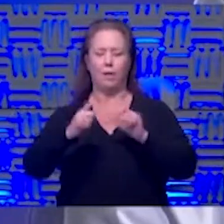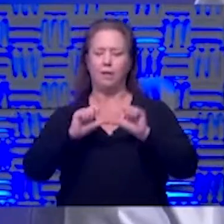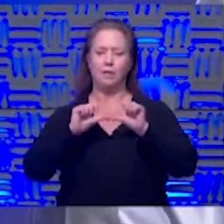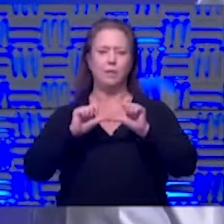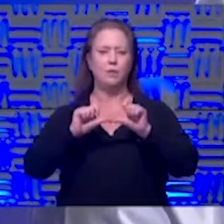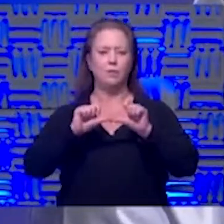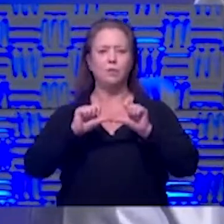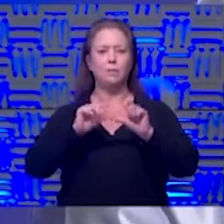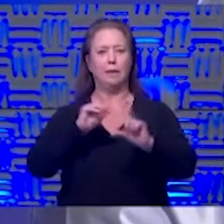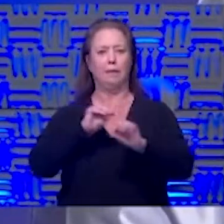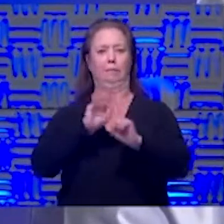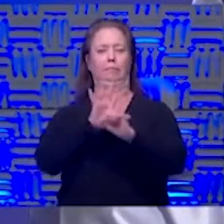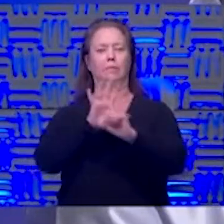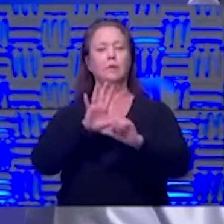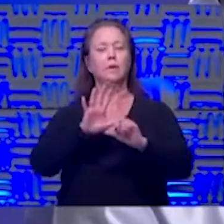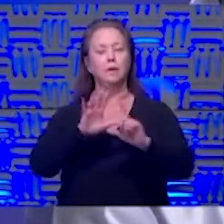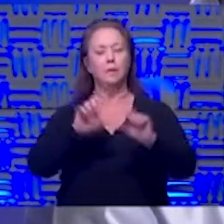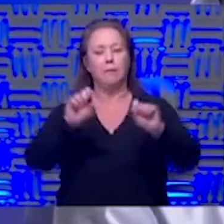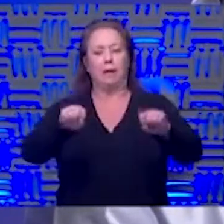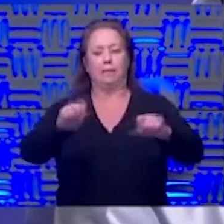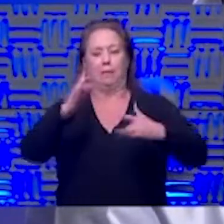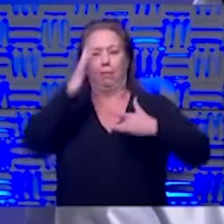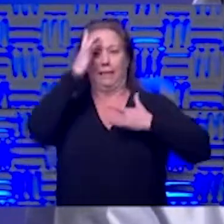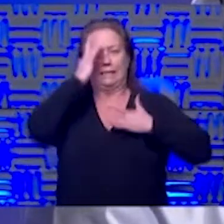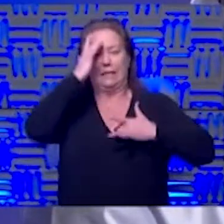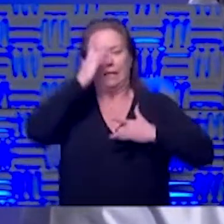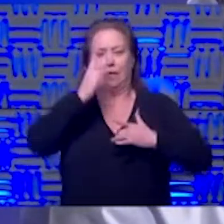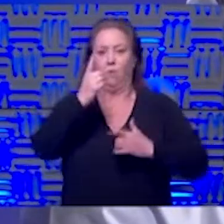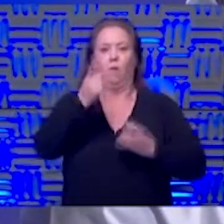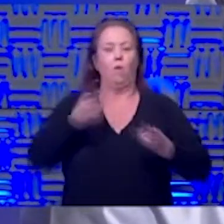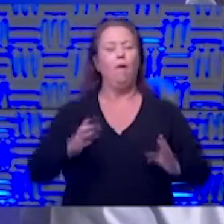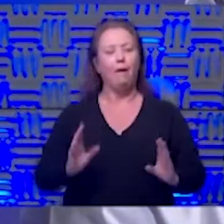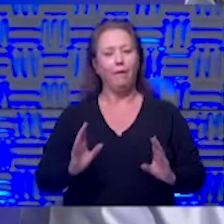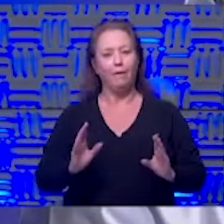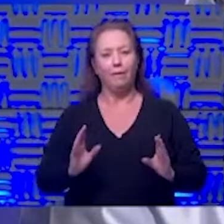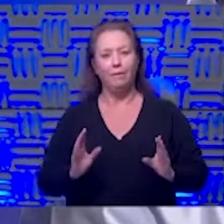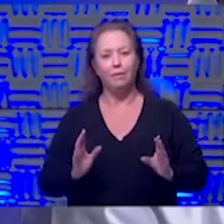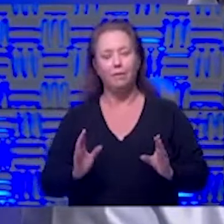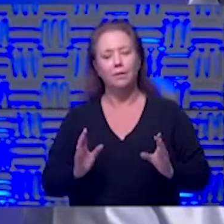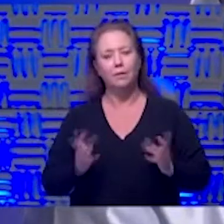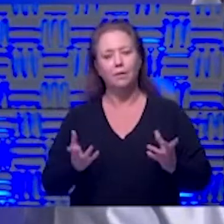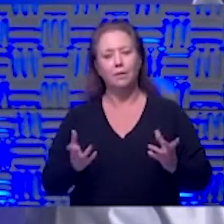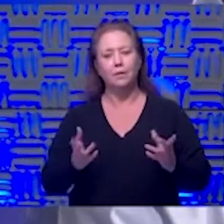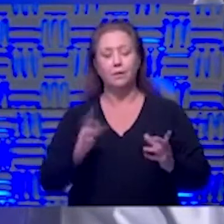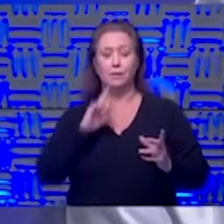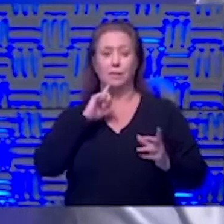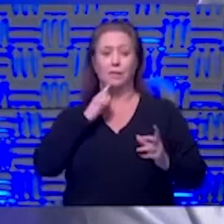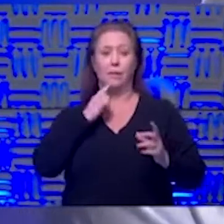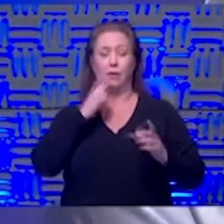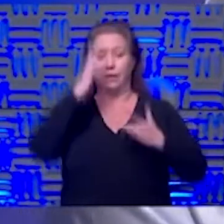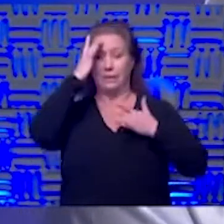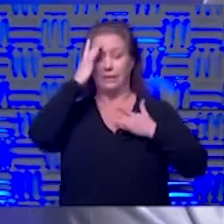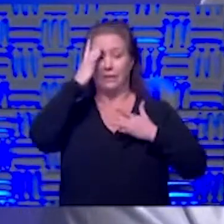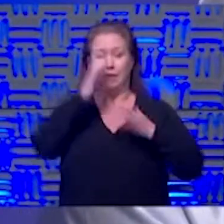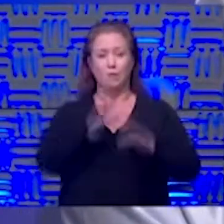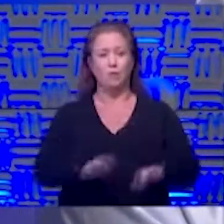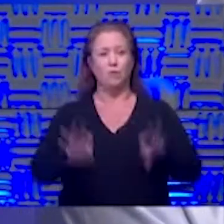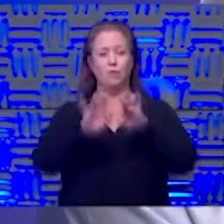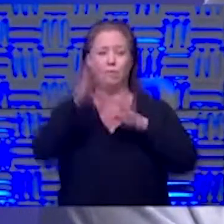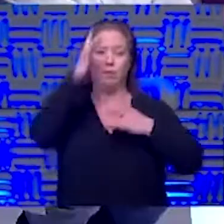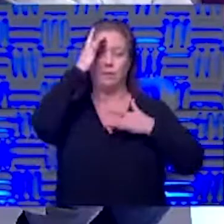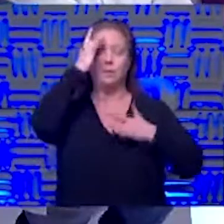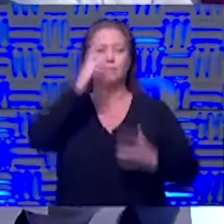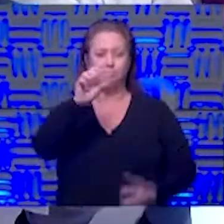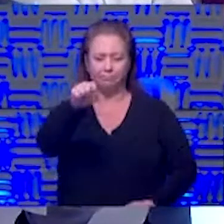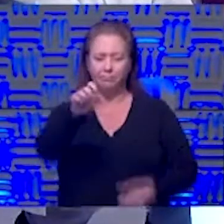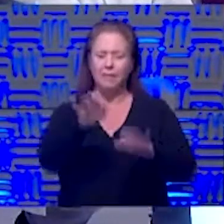and everybody is susceptible in one form or another uh to severe disease and critical illness and that's the important thing